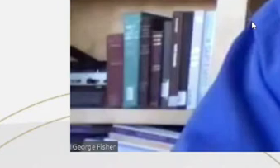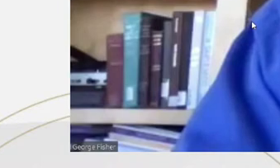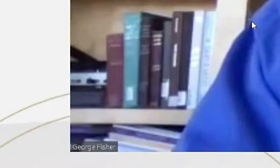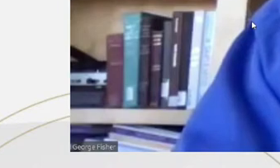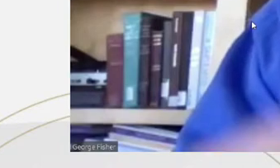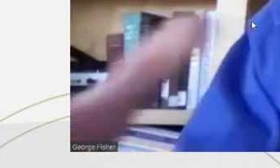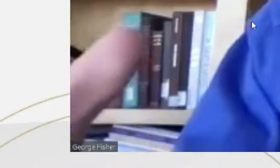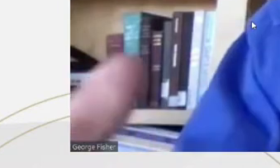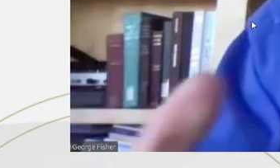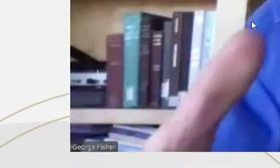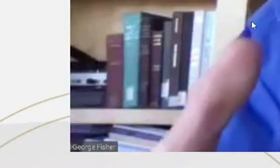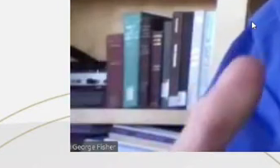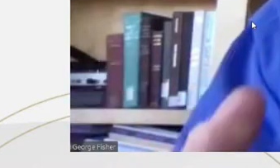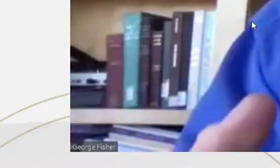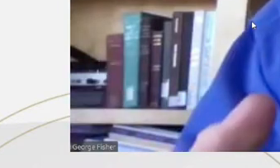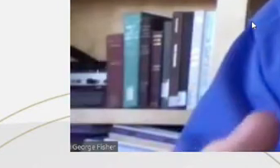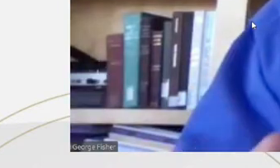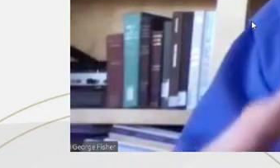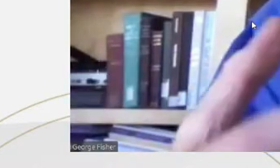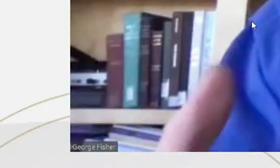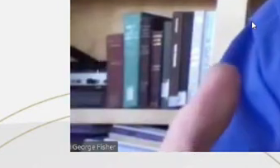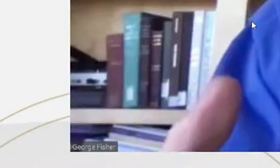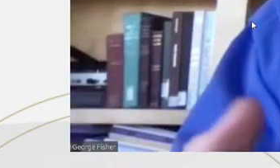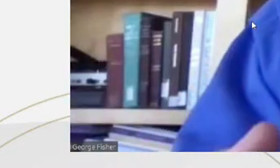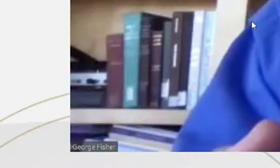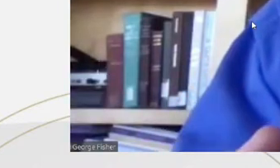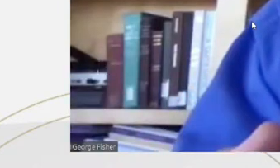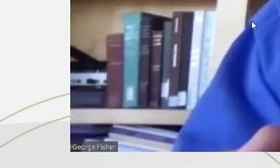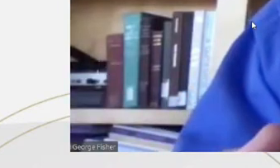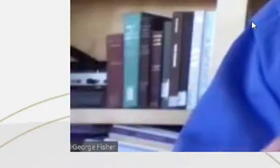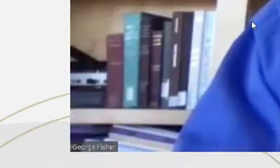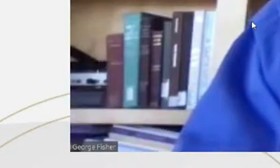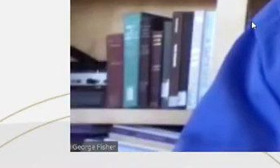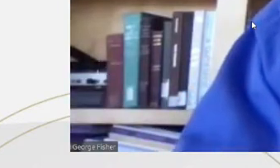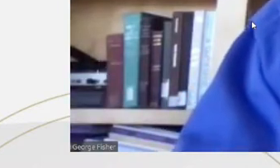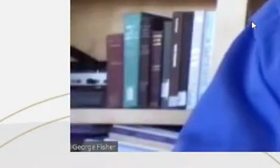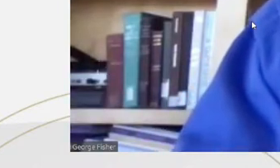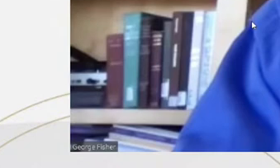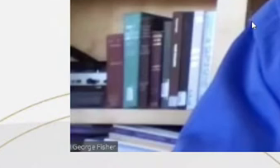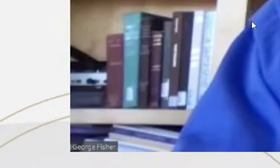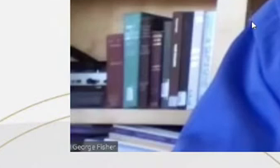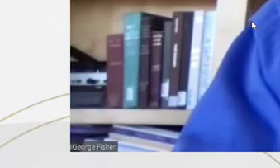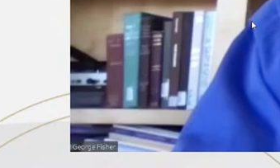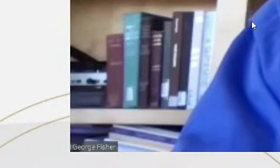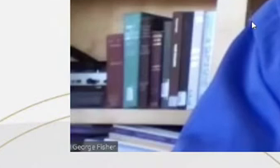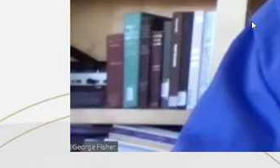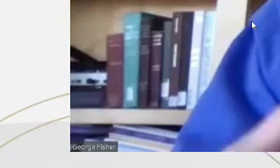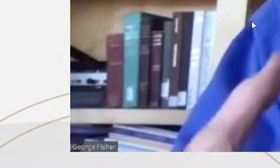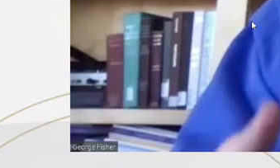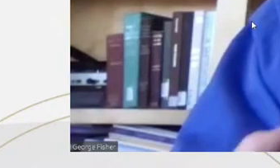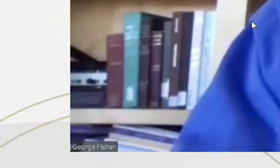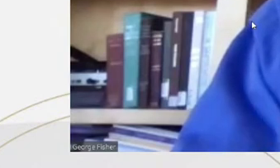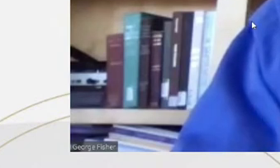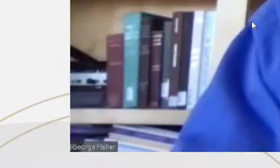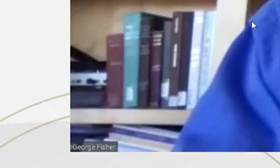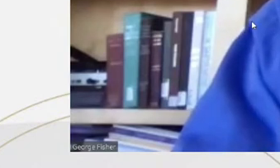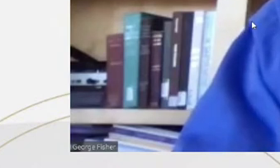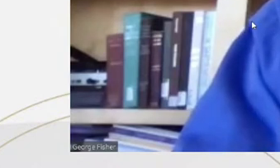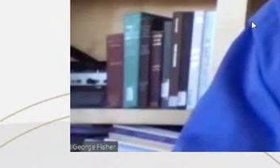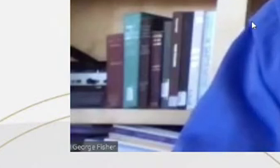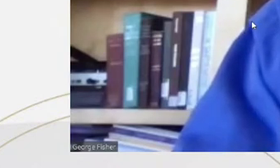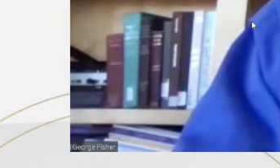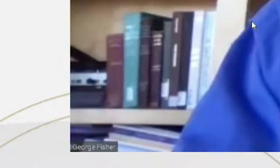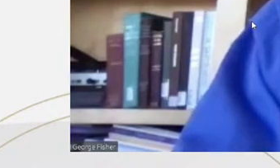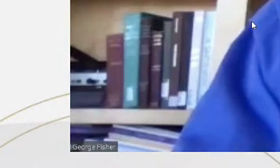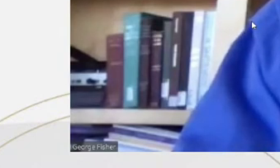And so with all the actors in the system liking the system of plea bargaining, it's very, very well dug